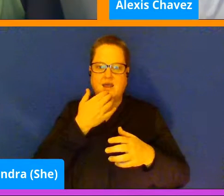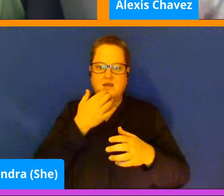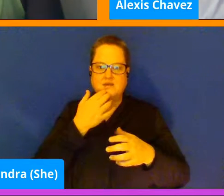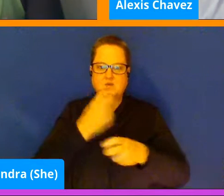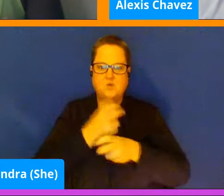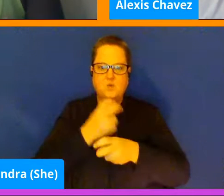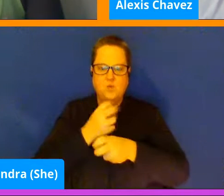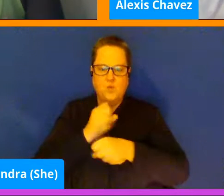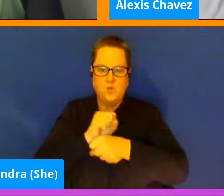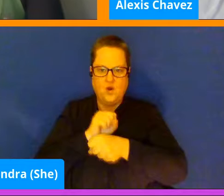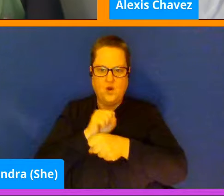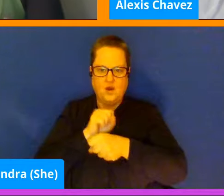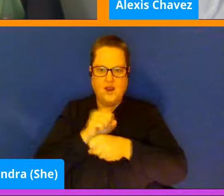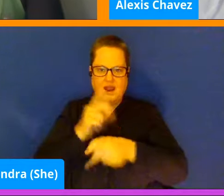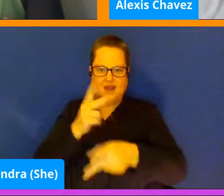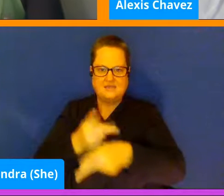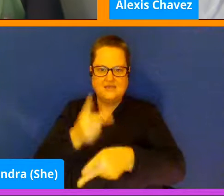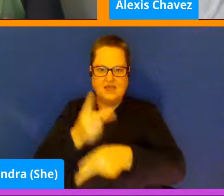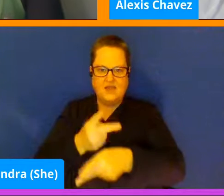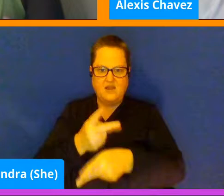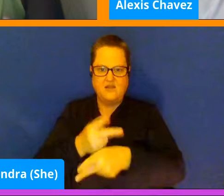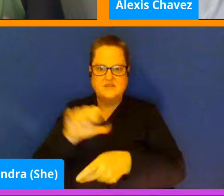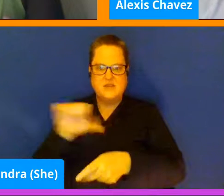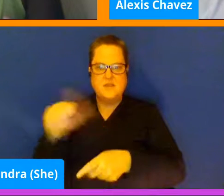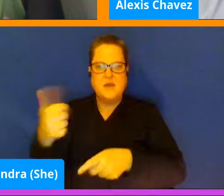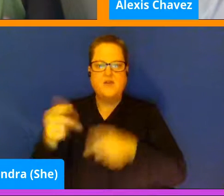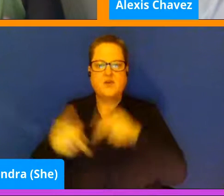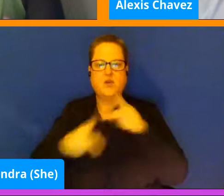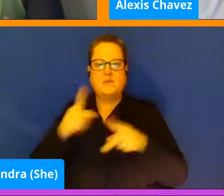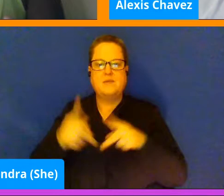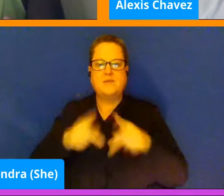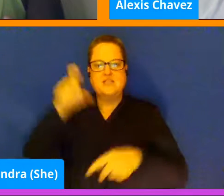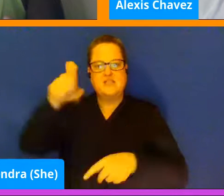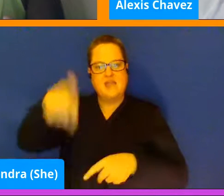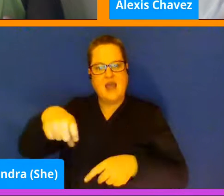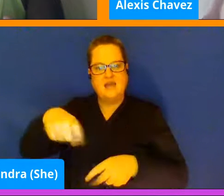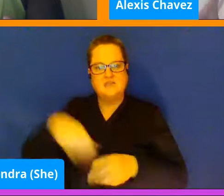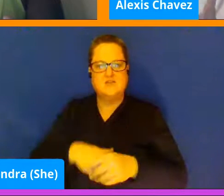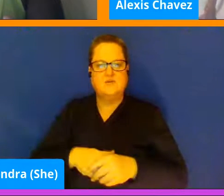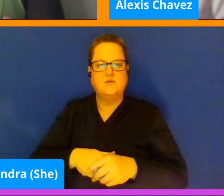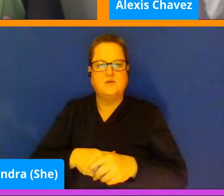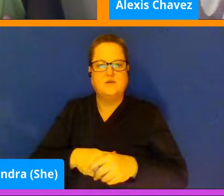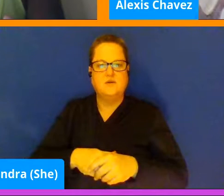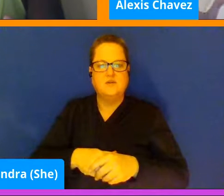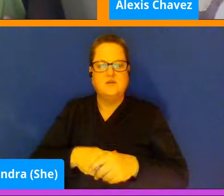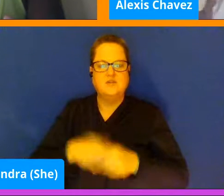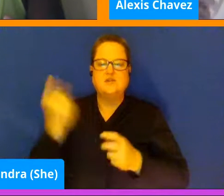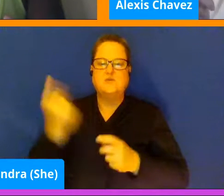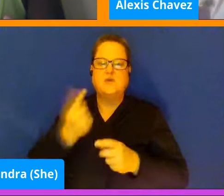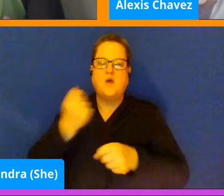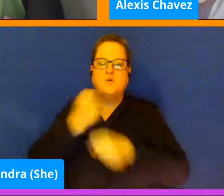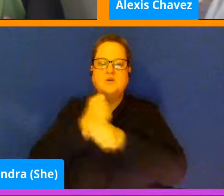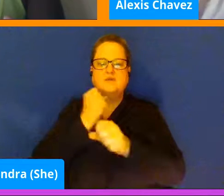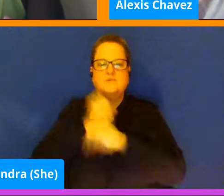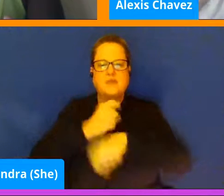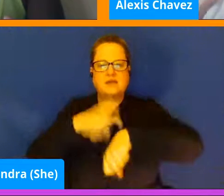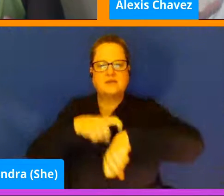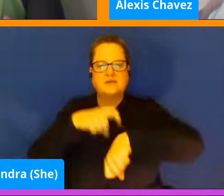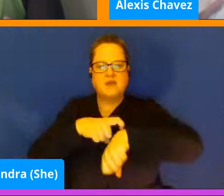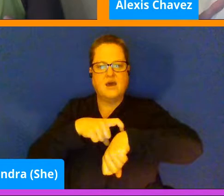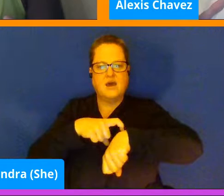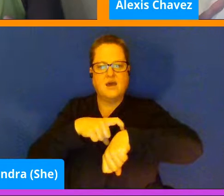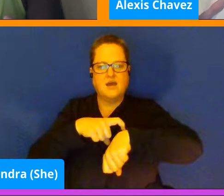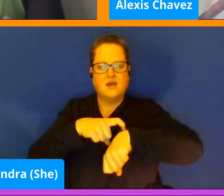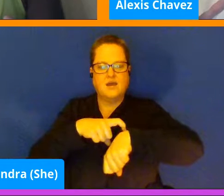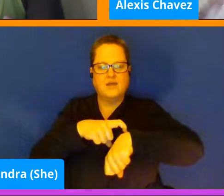some other people that she had to. But she would always make time to get a little, spend a little